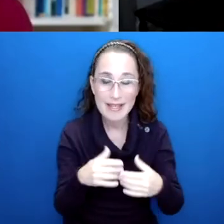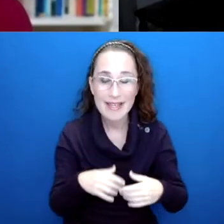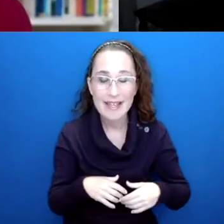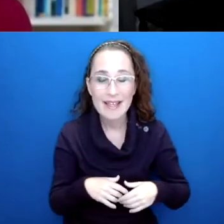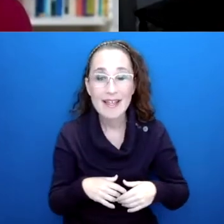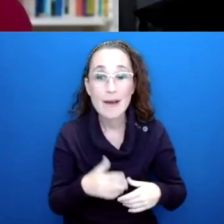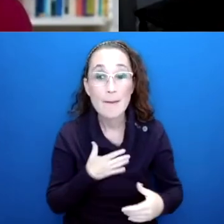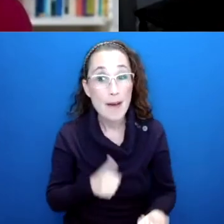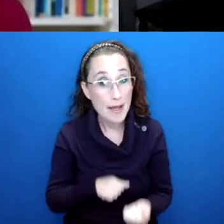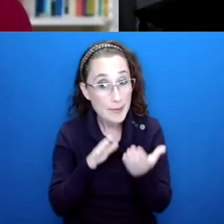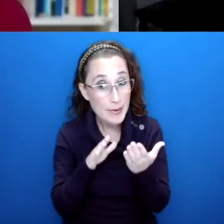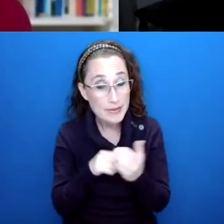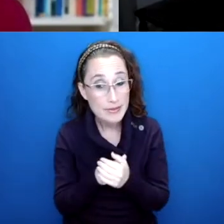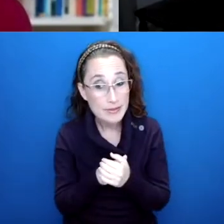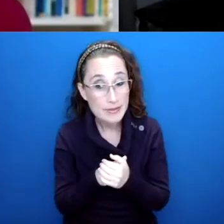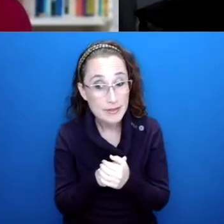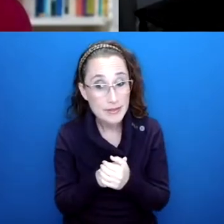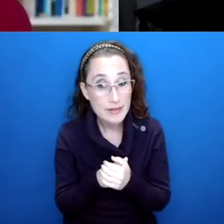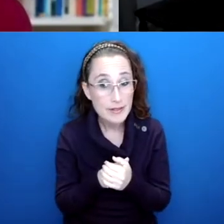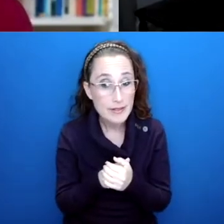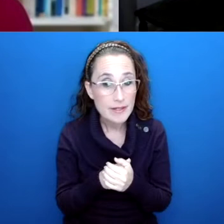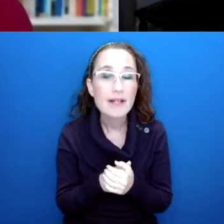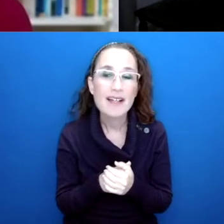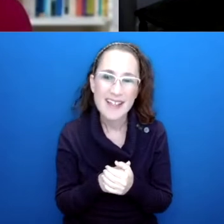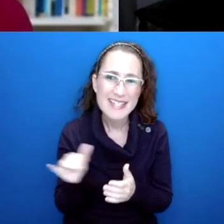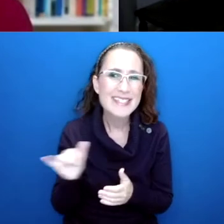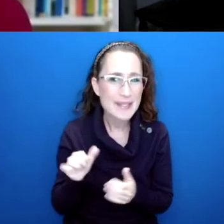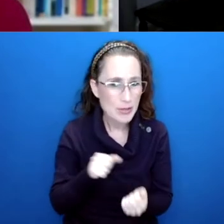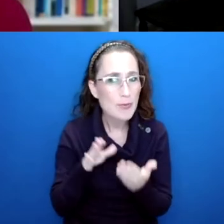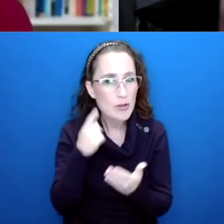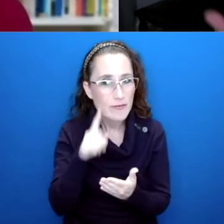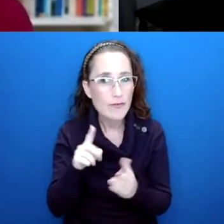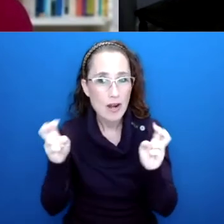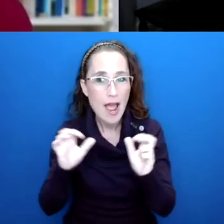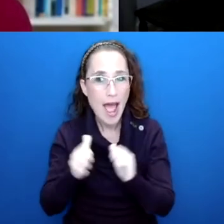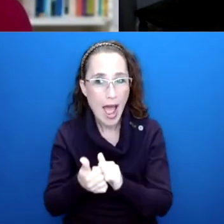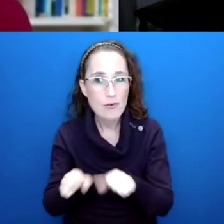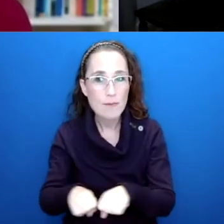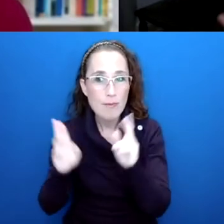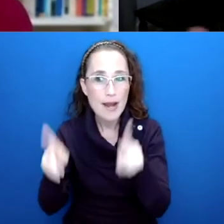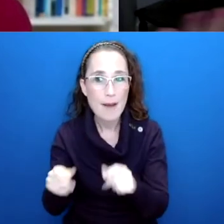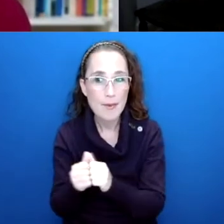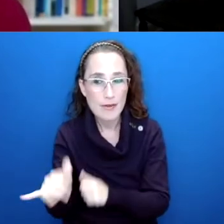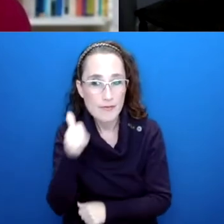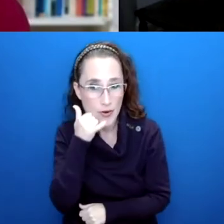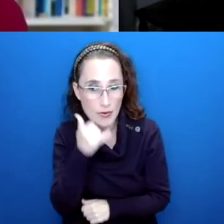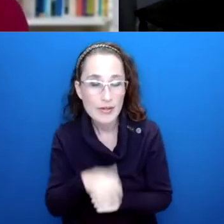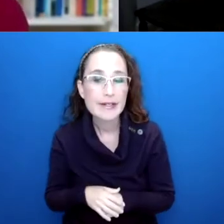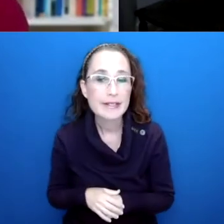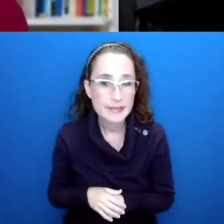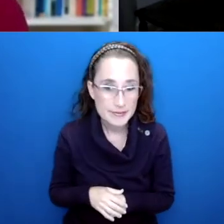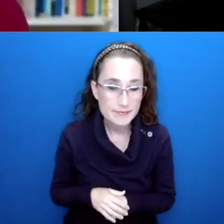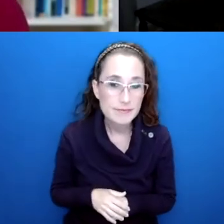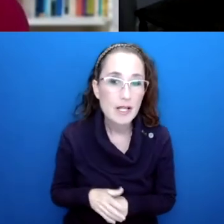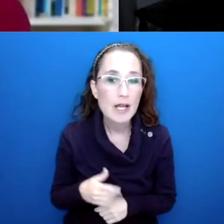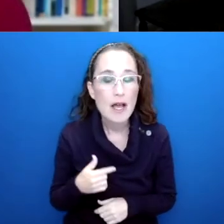was actually similar to what I did for how to break up with your phone, which I came up with some of my own ideas based on my background, as you said, as a science